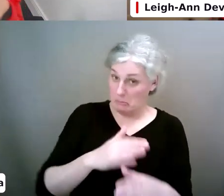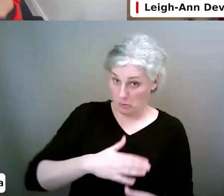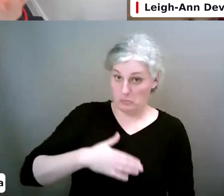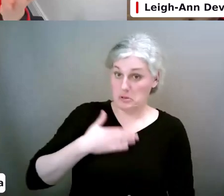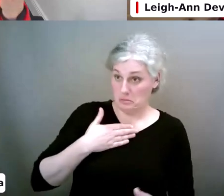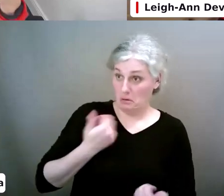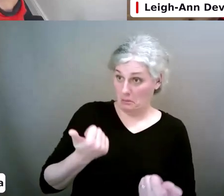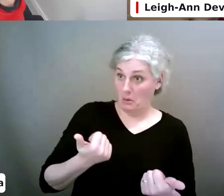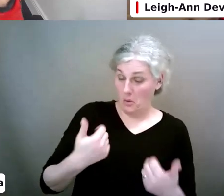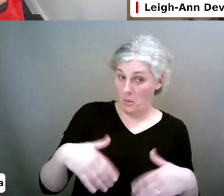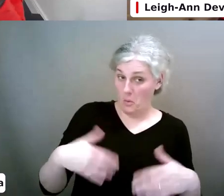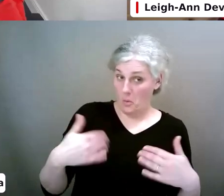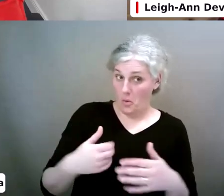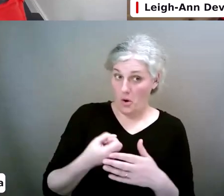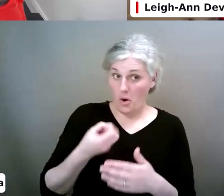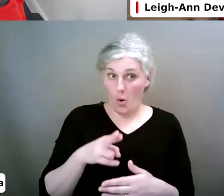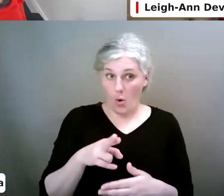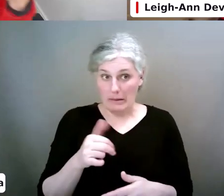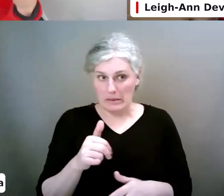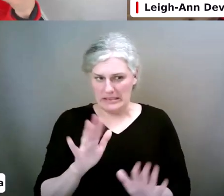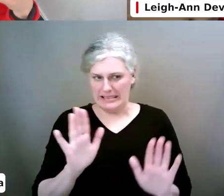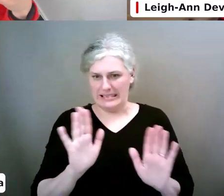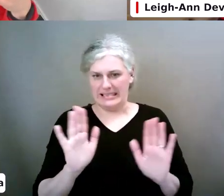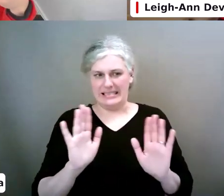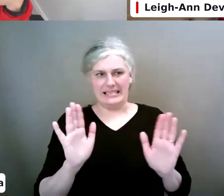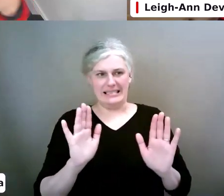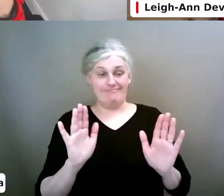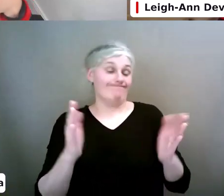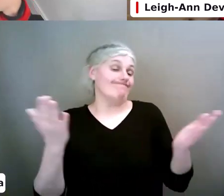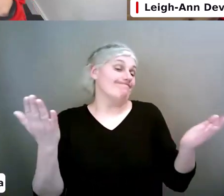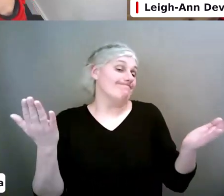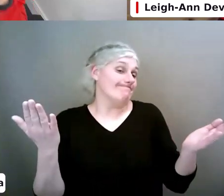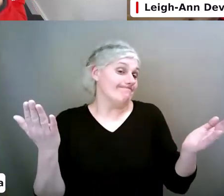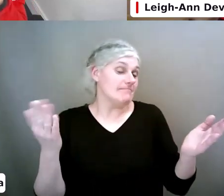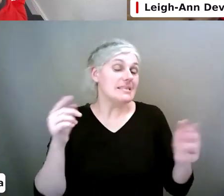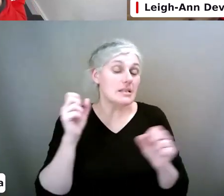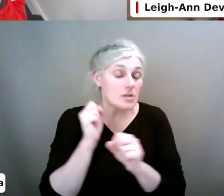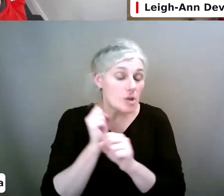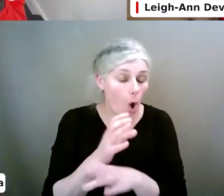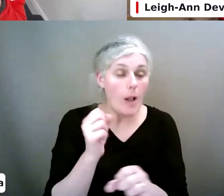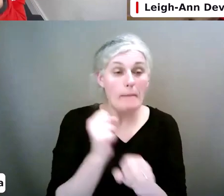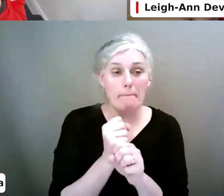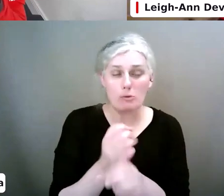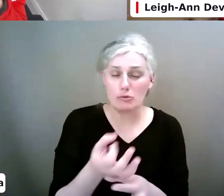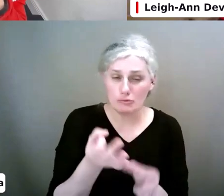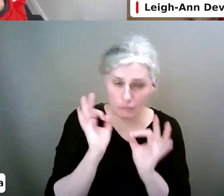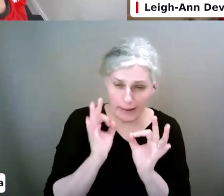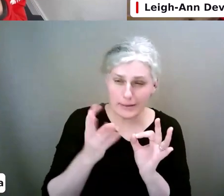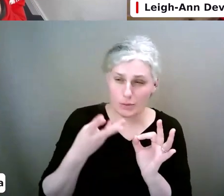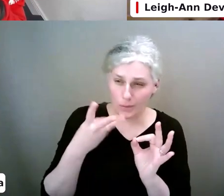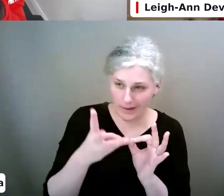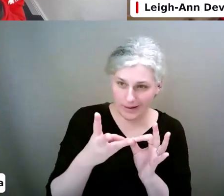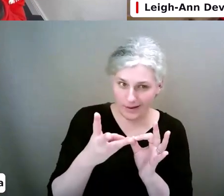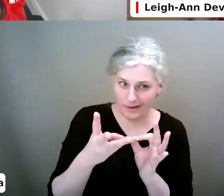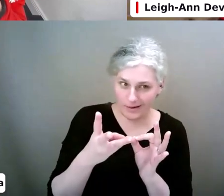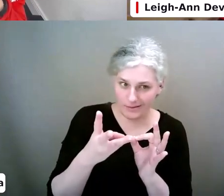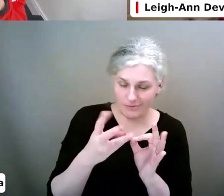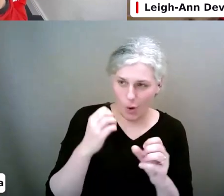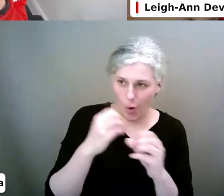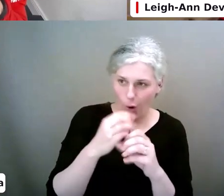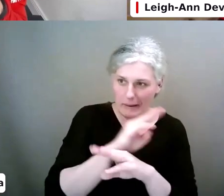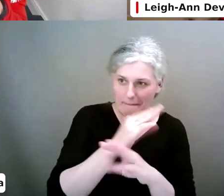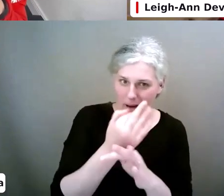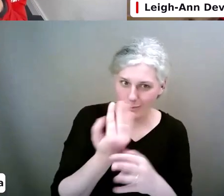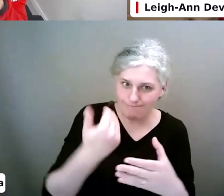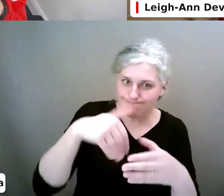Or you might be just, you know. So it's about, this is a great way to get other parents involved.